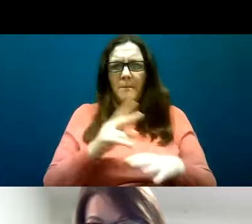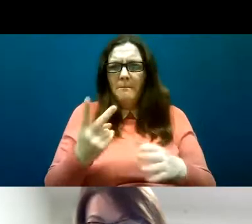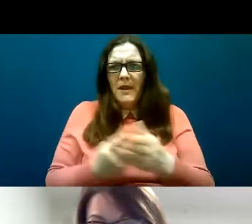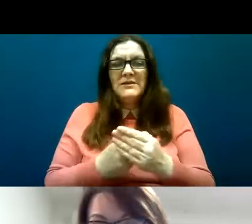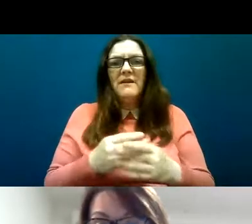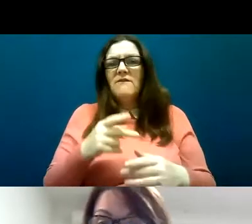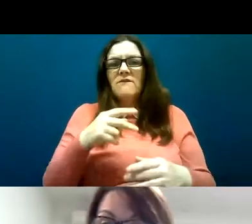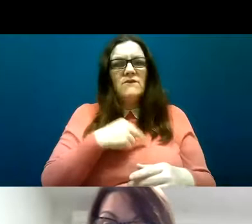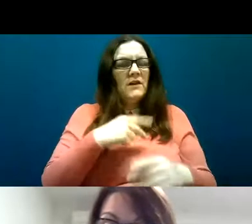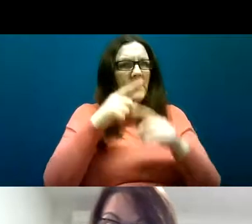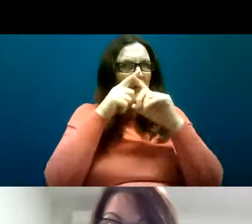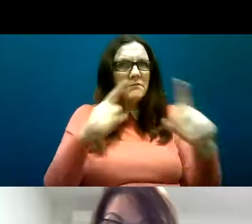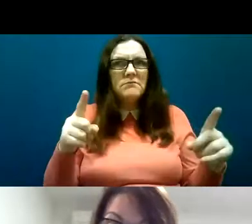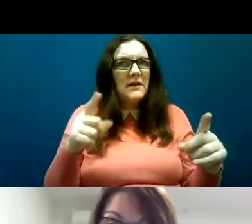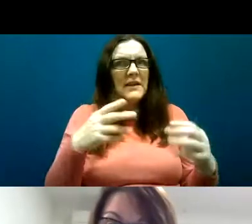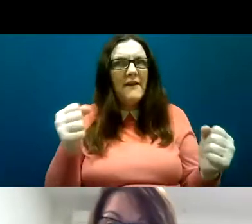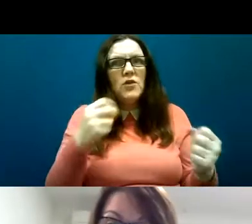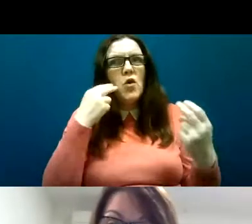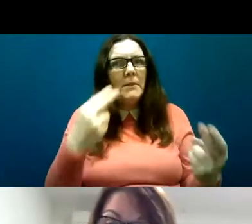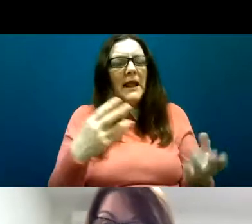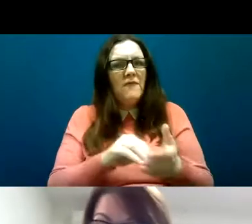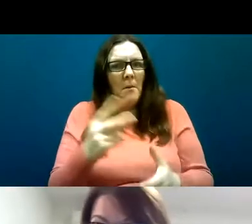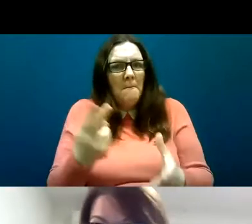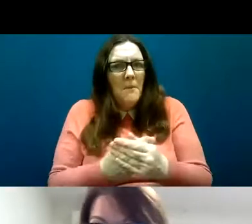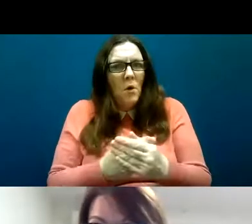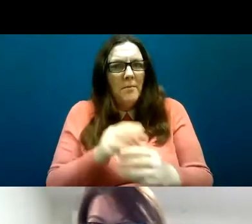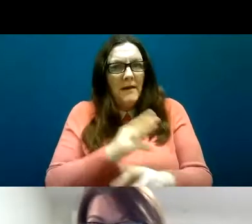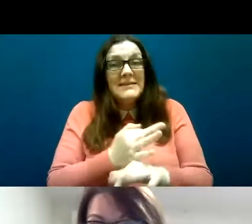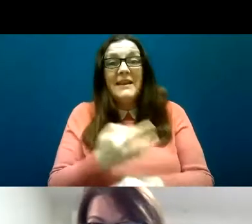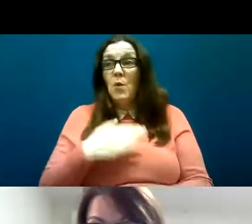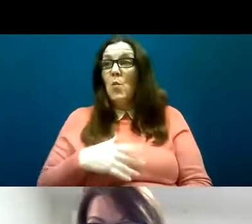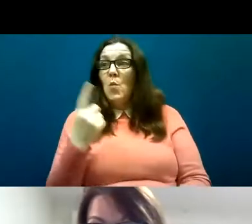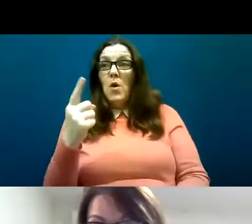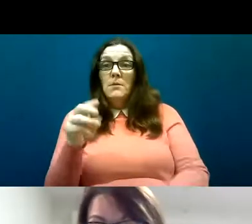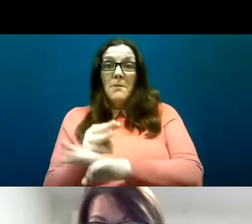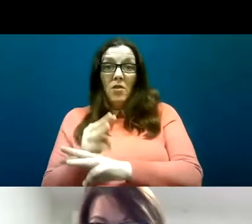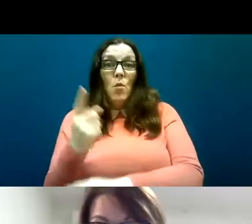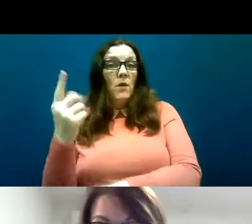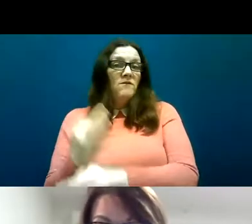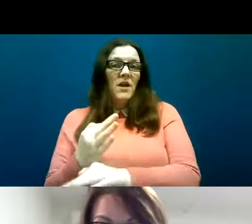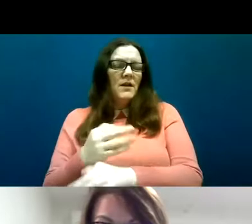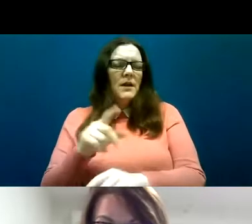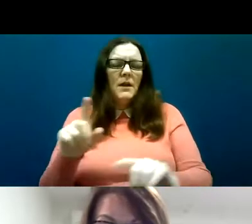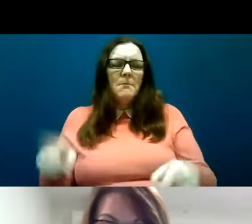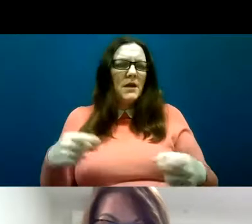both parents in employment, and when it's a single-parent family, it's now impossible to maintain employment and meet the care demands that they have.